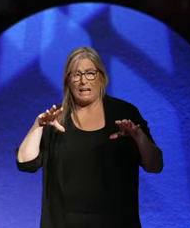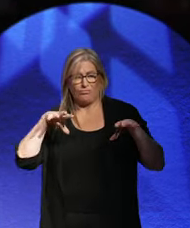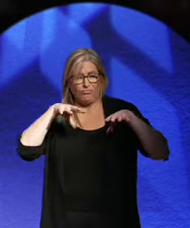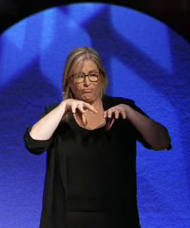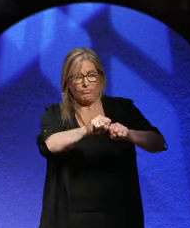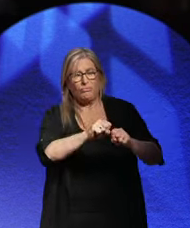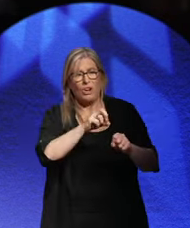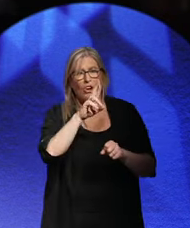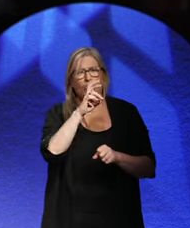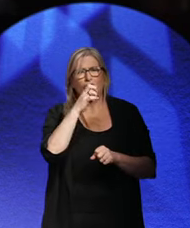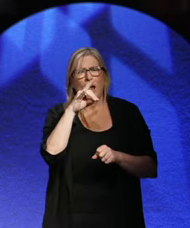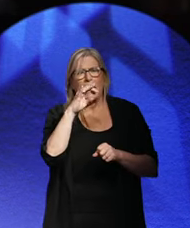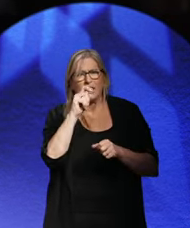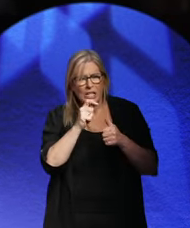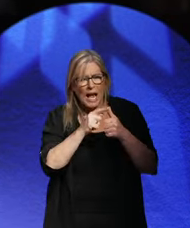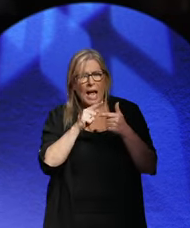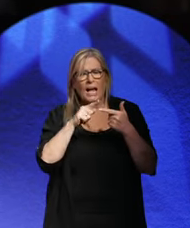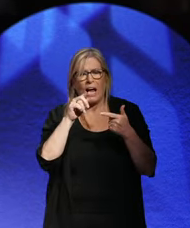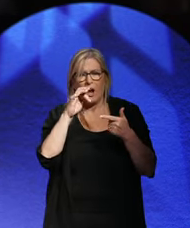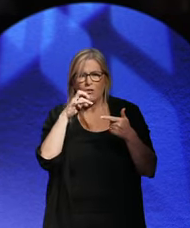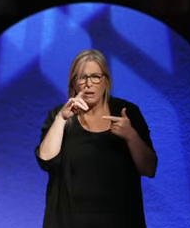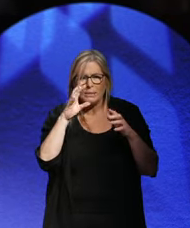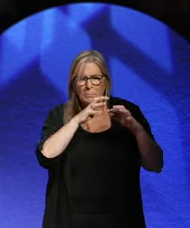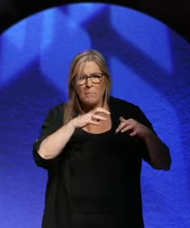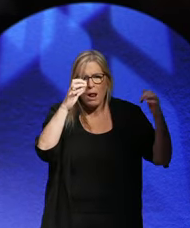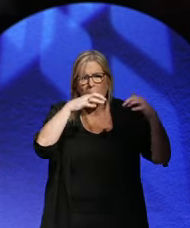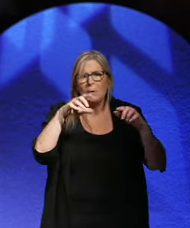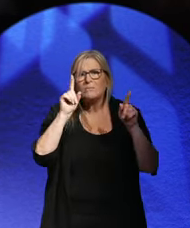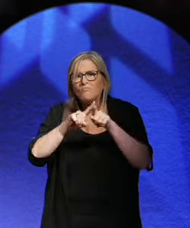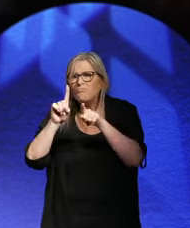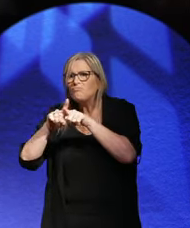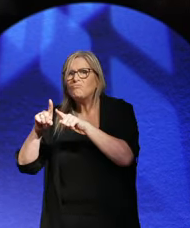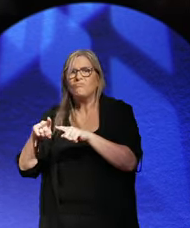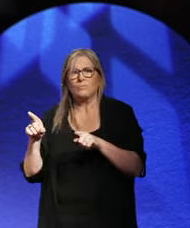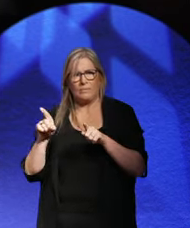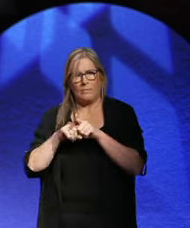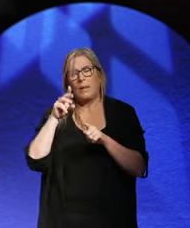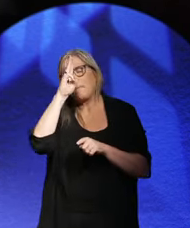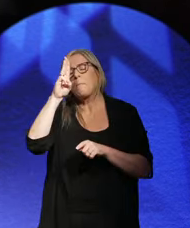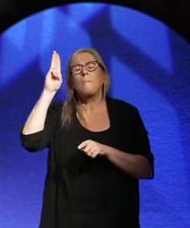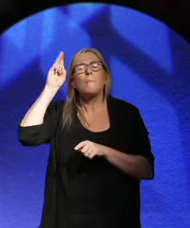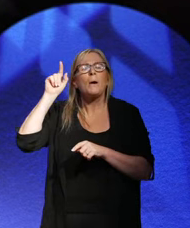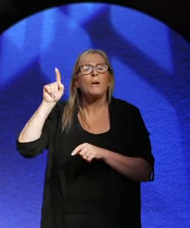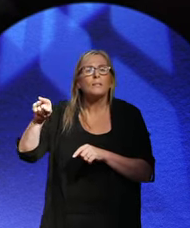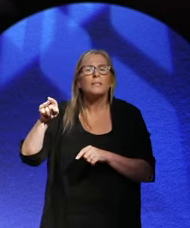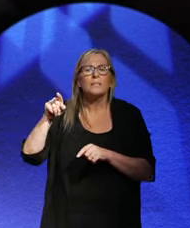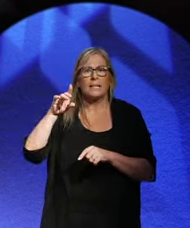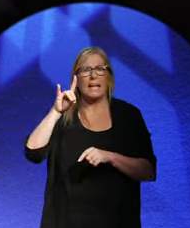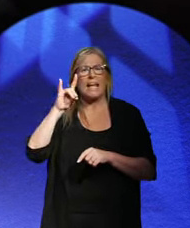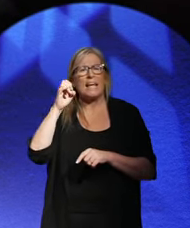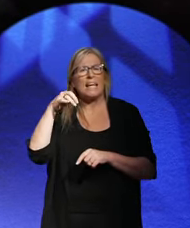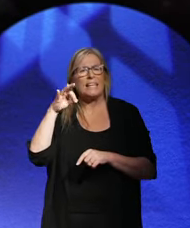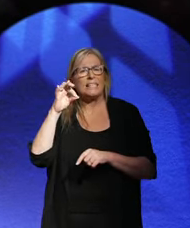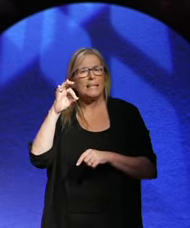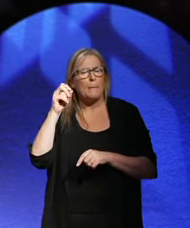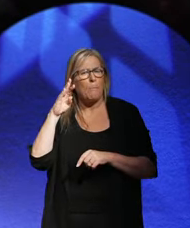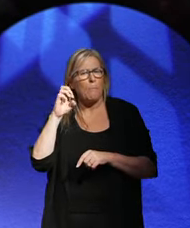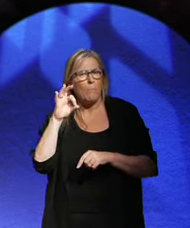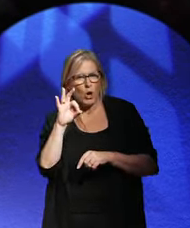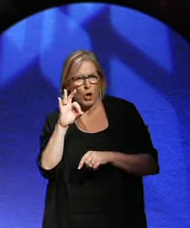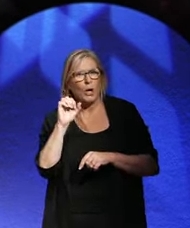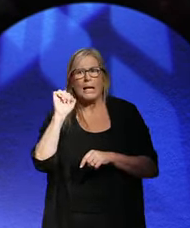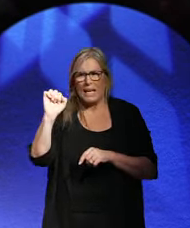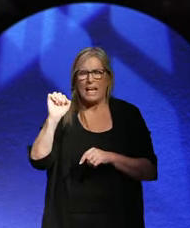the Reichsrat and the federal states. It is often assumed President Paul von Hindenburg, who was elected by voters, abused